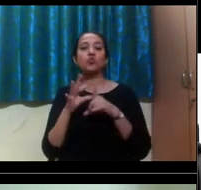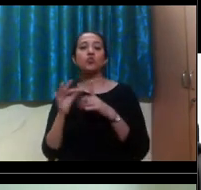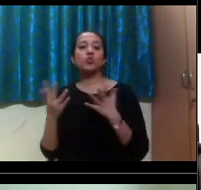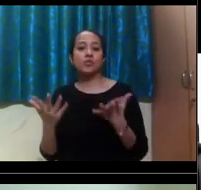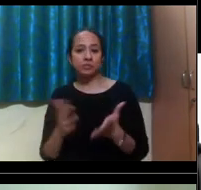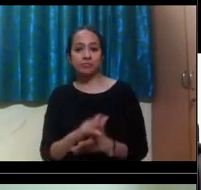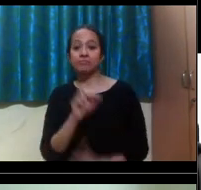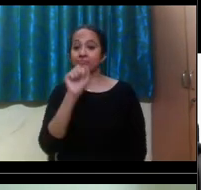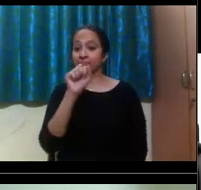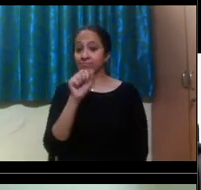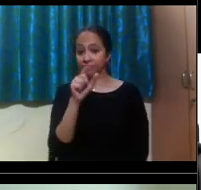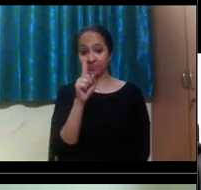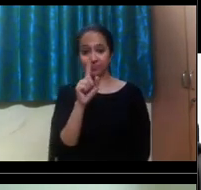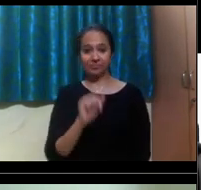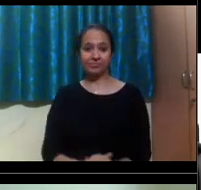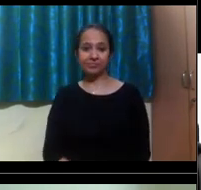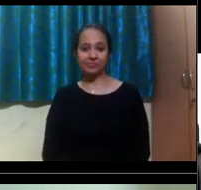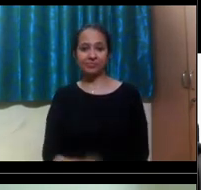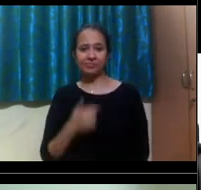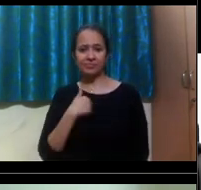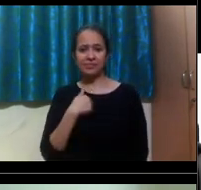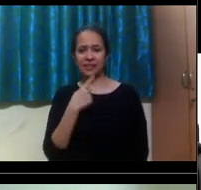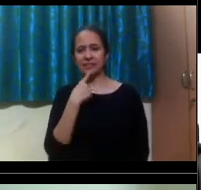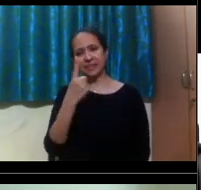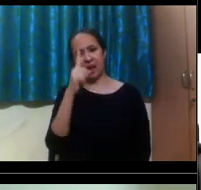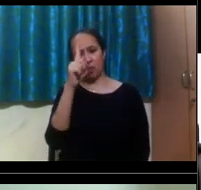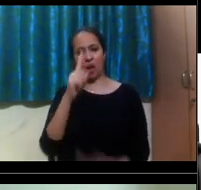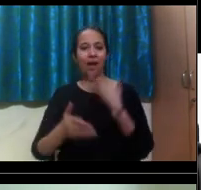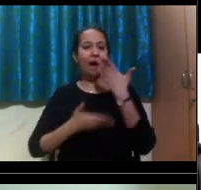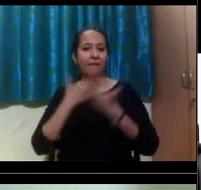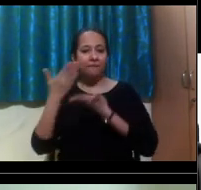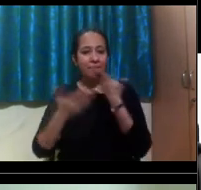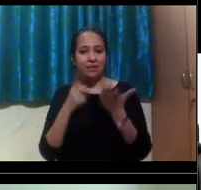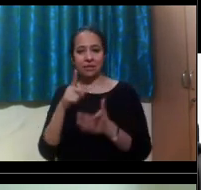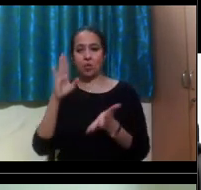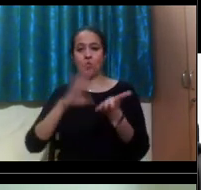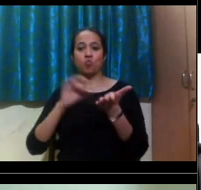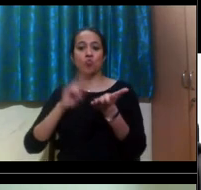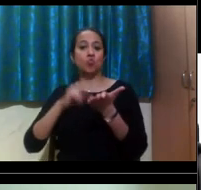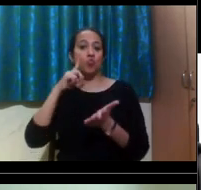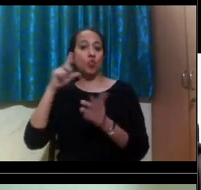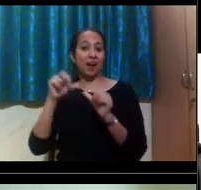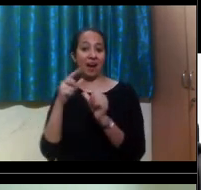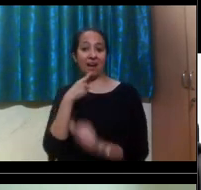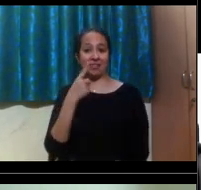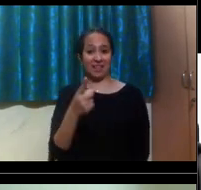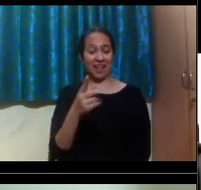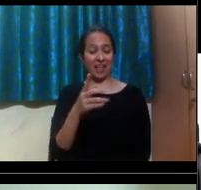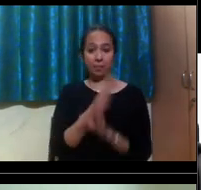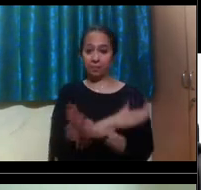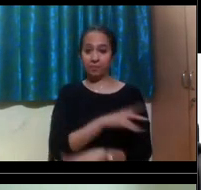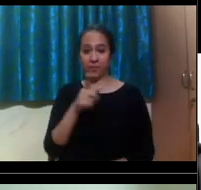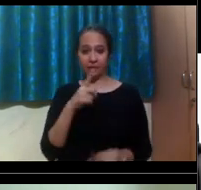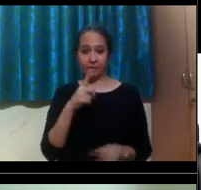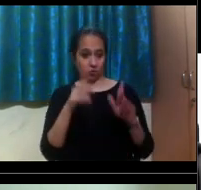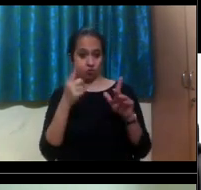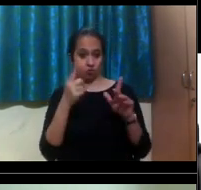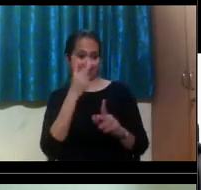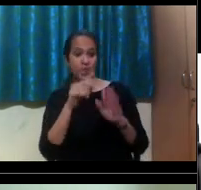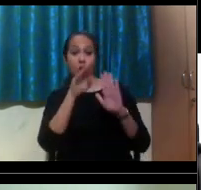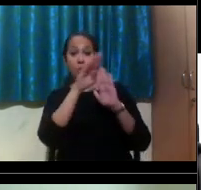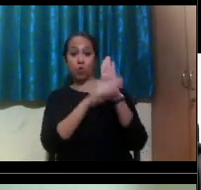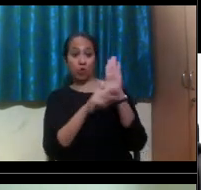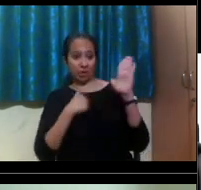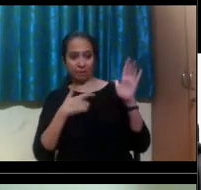Sure. My, you know, my biggest piece of advice is, um, as Monica had stated earlier in her presentation is find the programs that you're interested